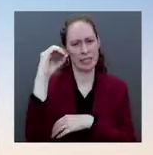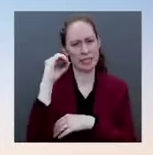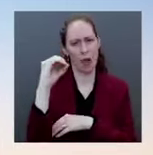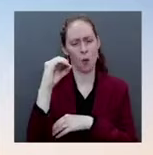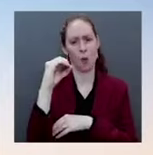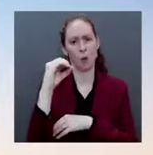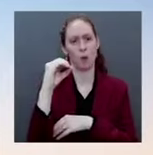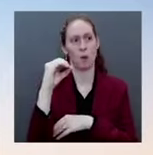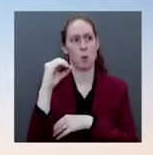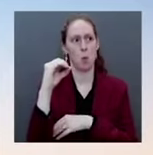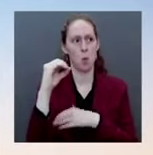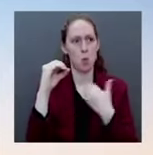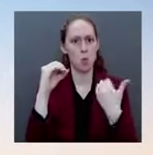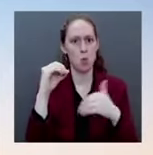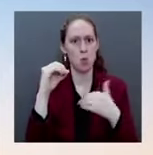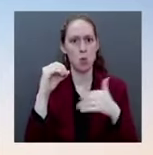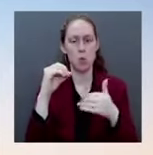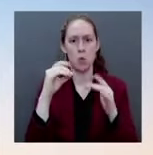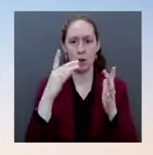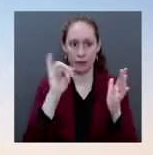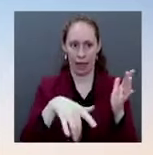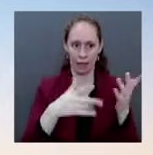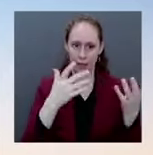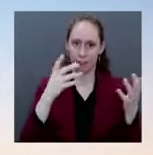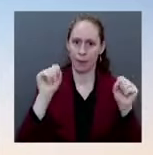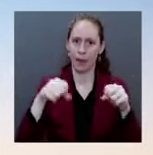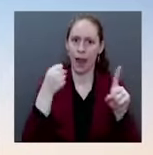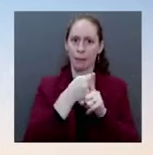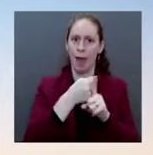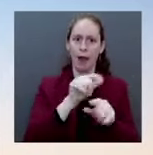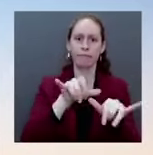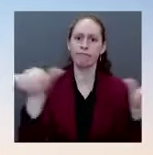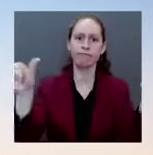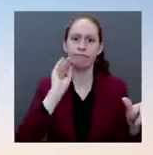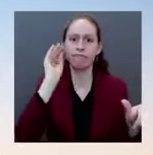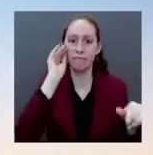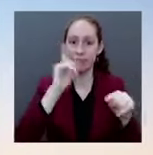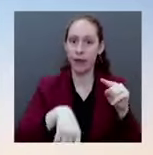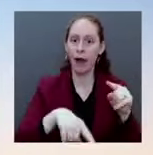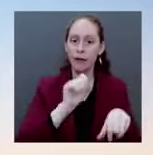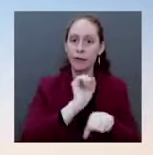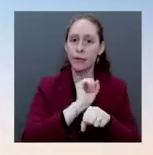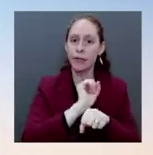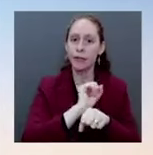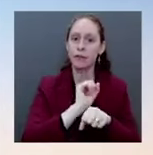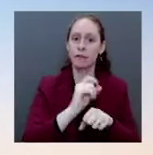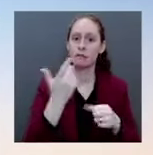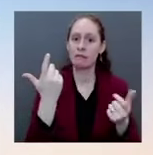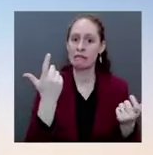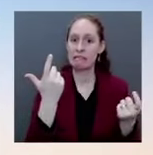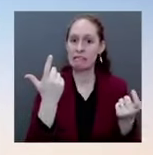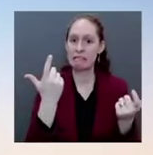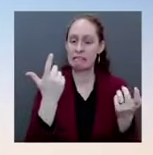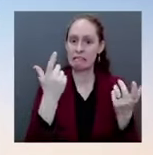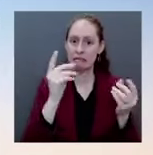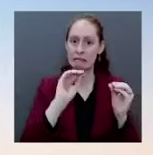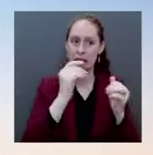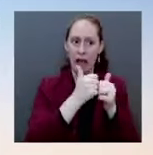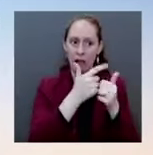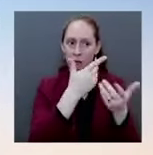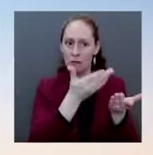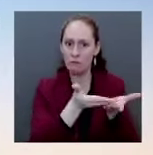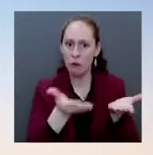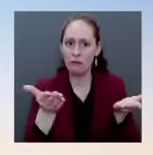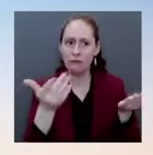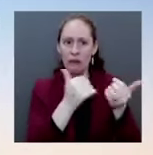with China about the factory workers, about the lockdowns? The President. So there's no question that the